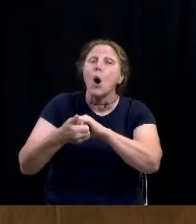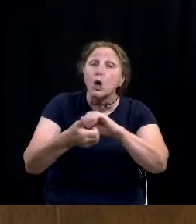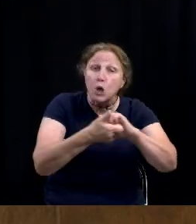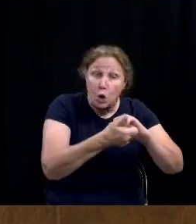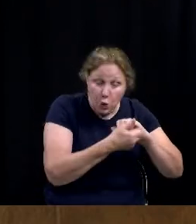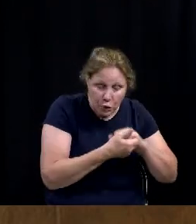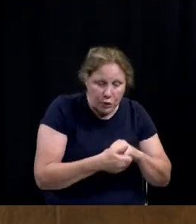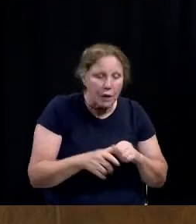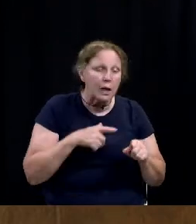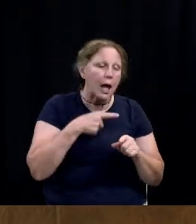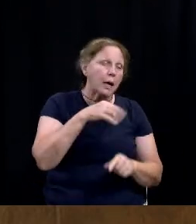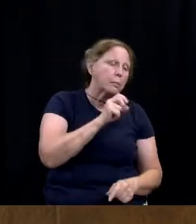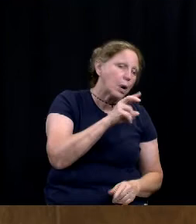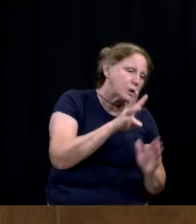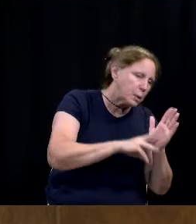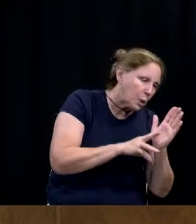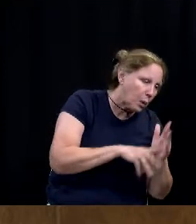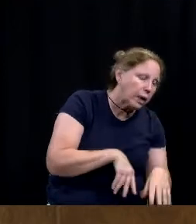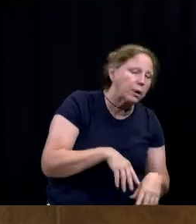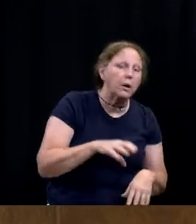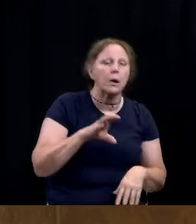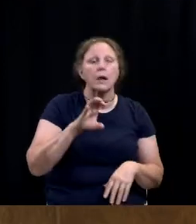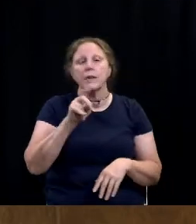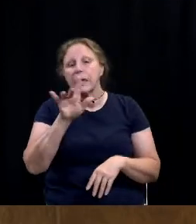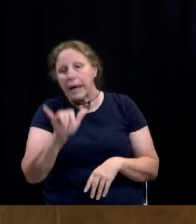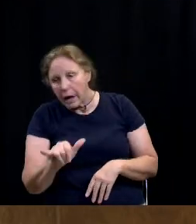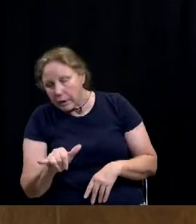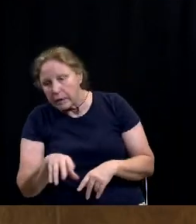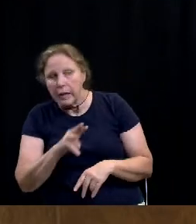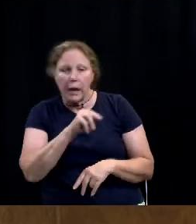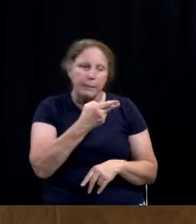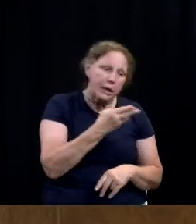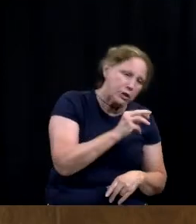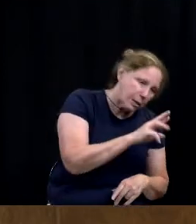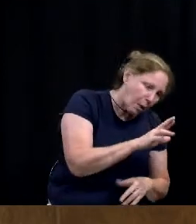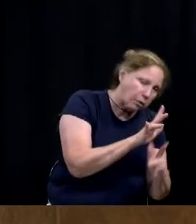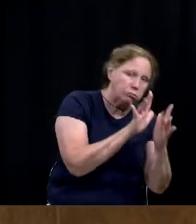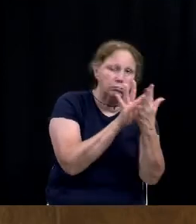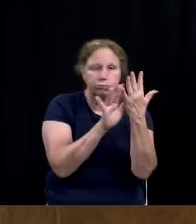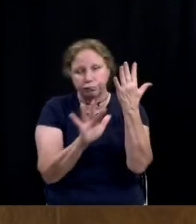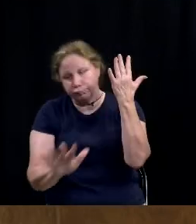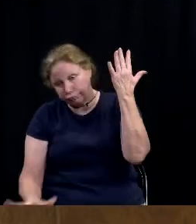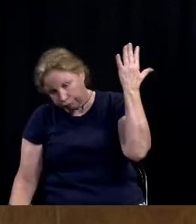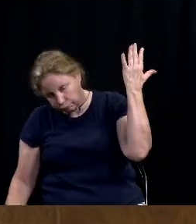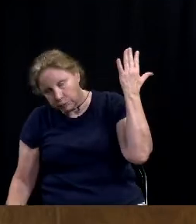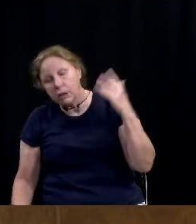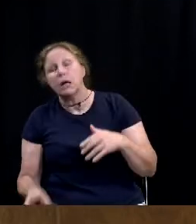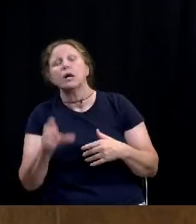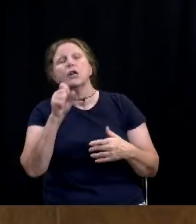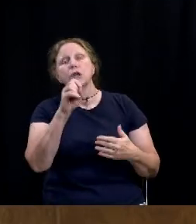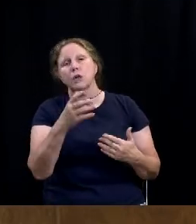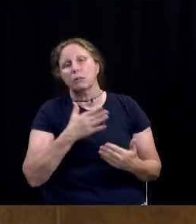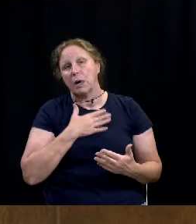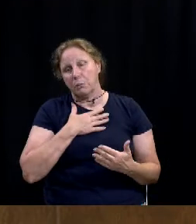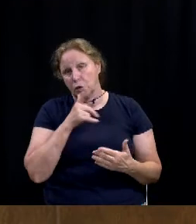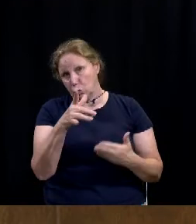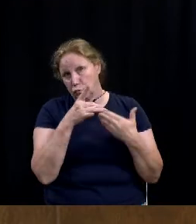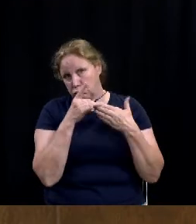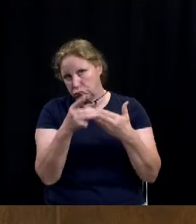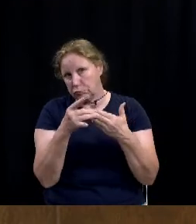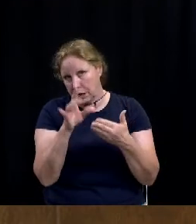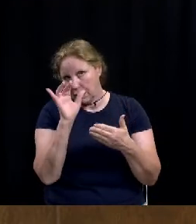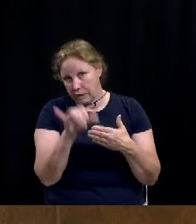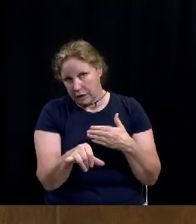Prosper Waco like McLennan County MHMR etc and so I'm just grateful for your leadership in this